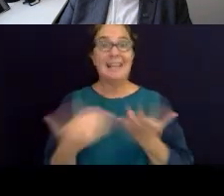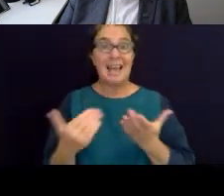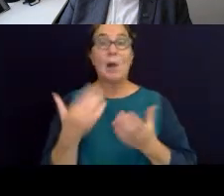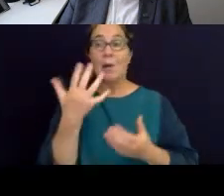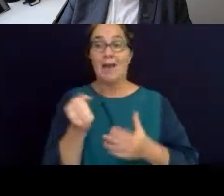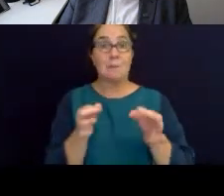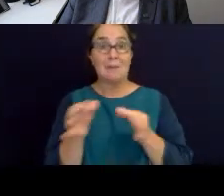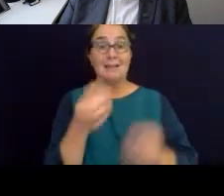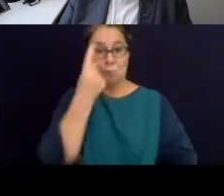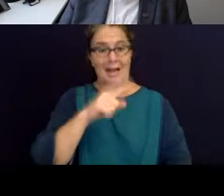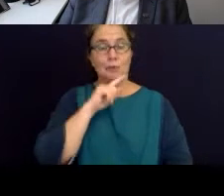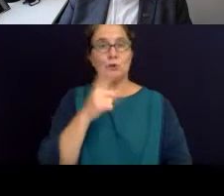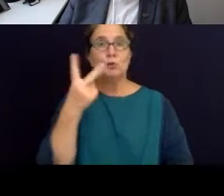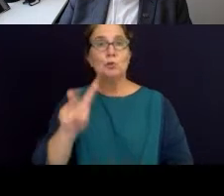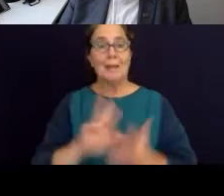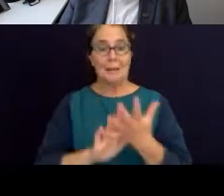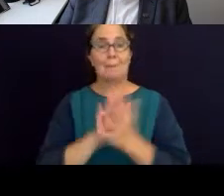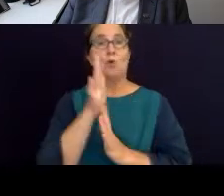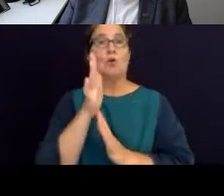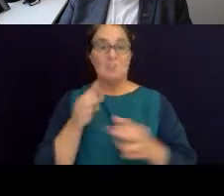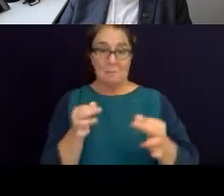traditional owner groups across Victoria.